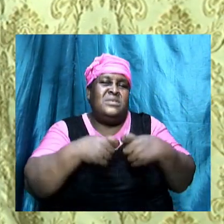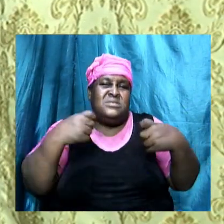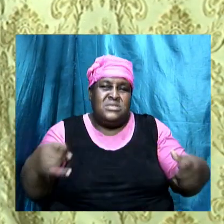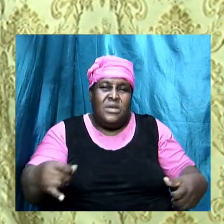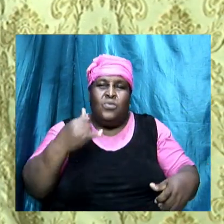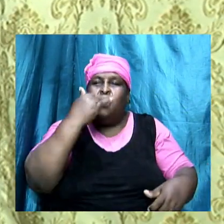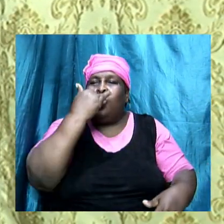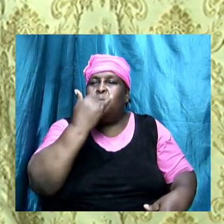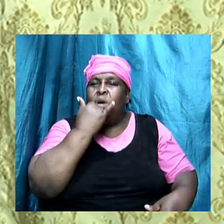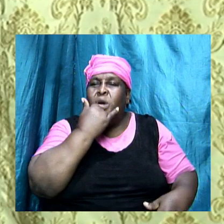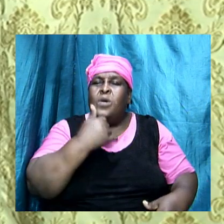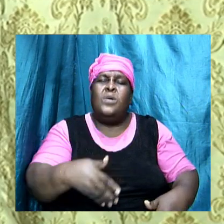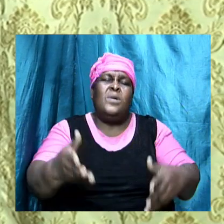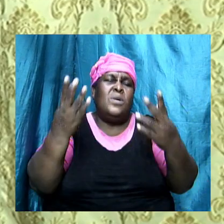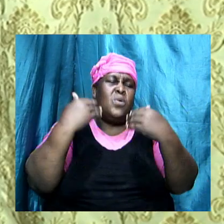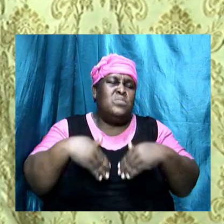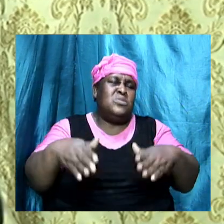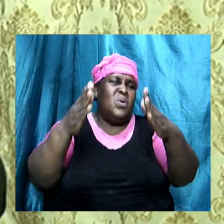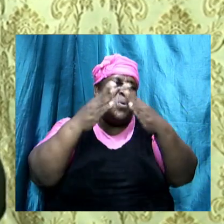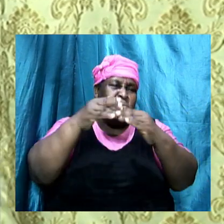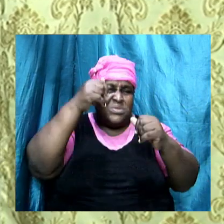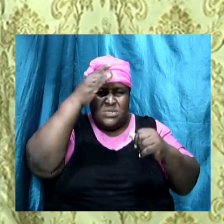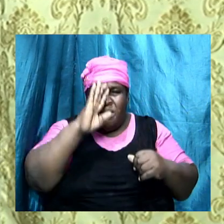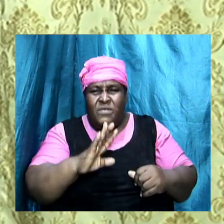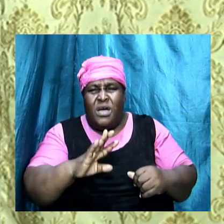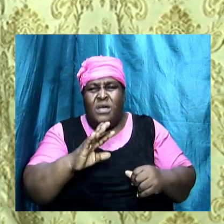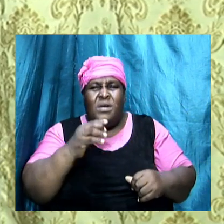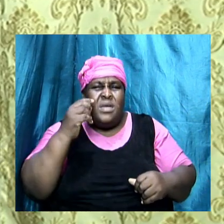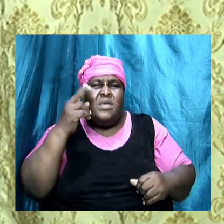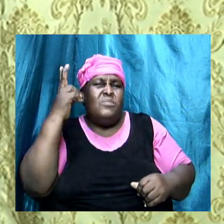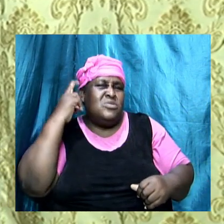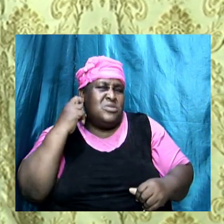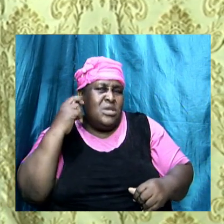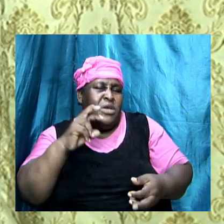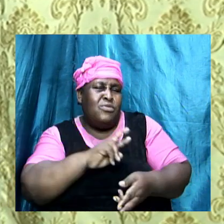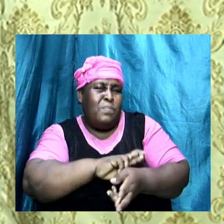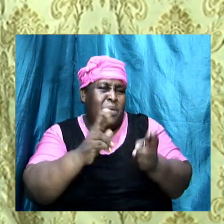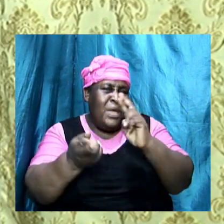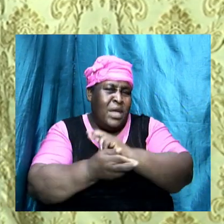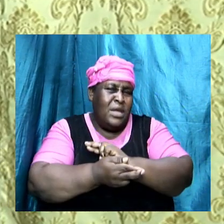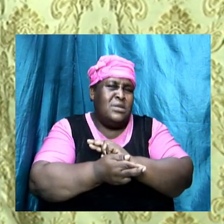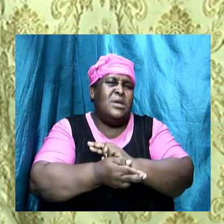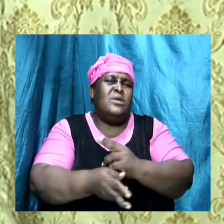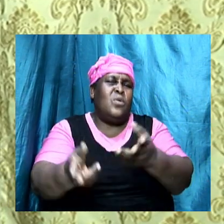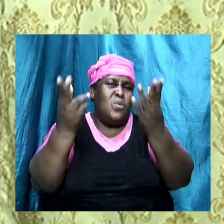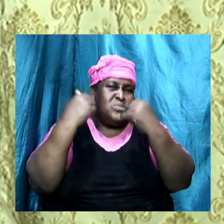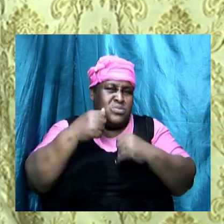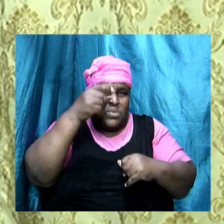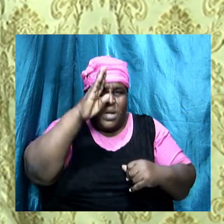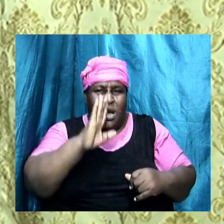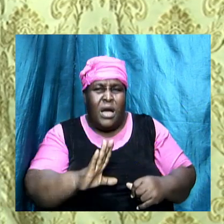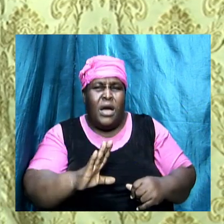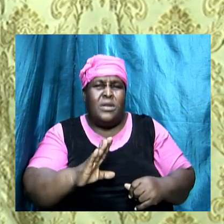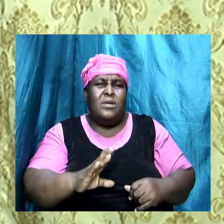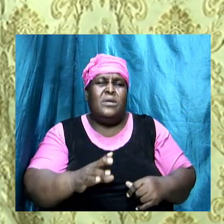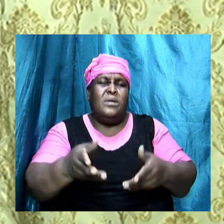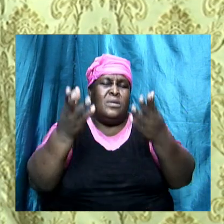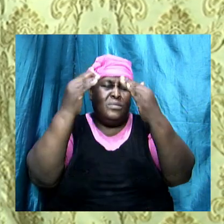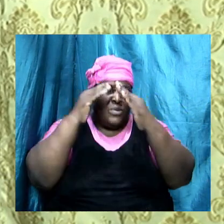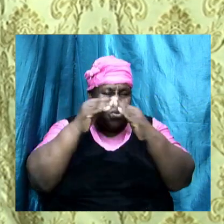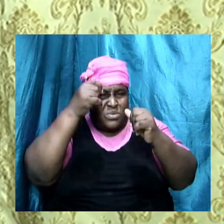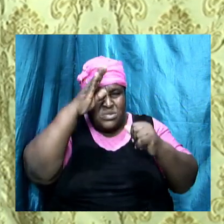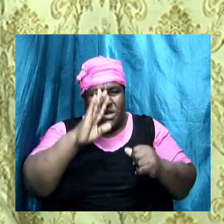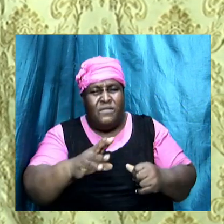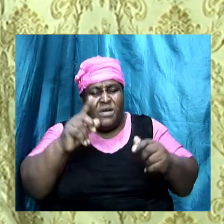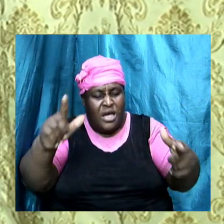is wrong if you come to the house of God you must hear repent and turn unto God if you come to the house of God you must hear live holy